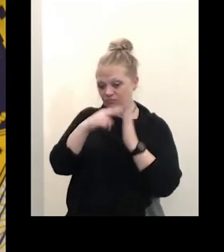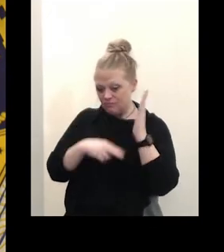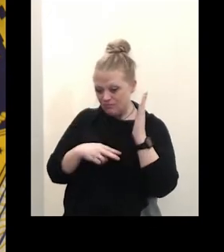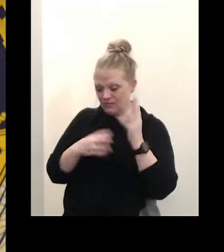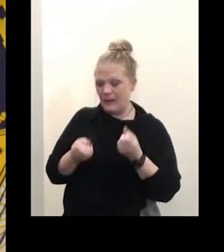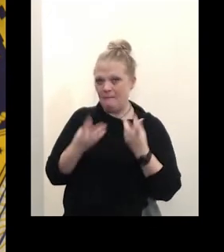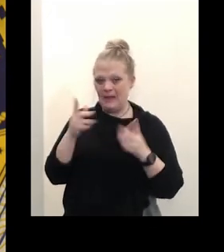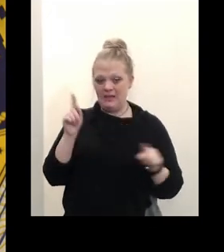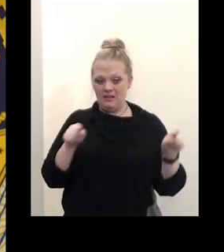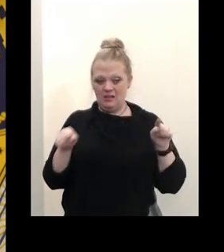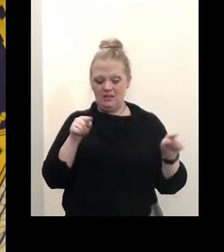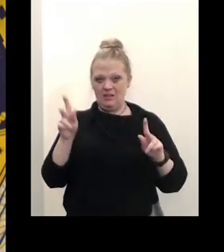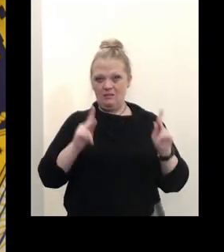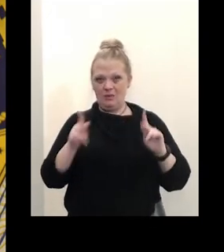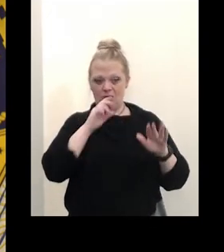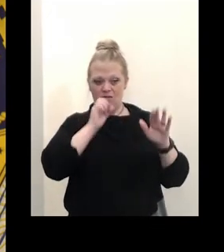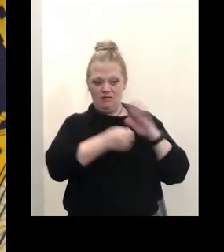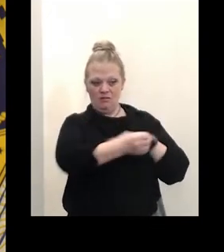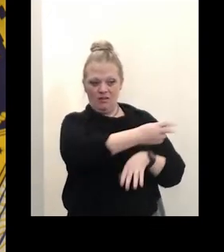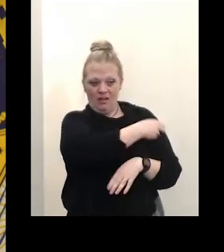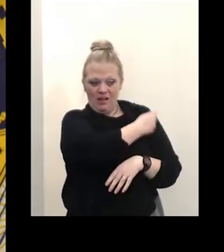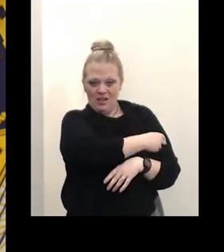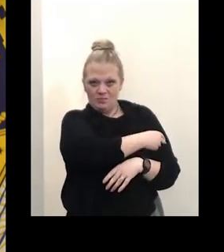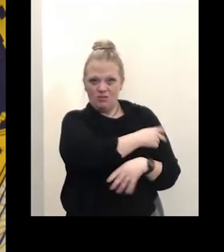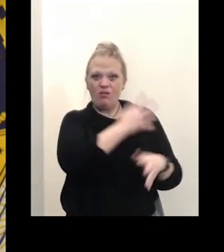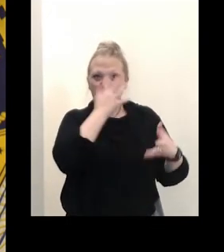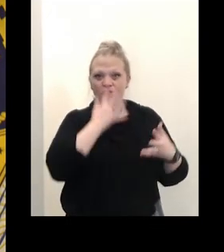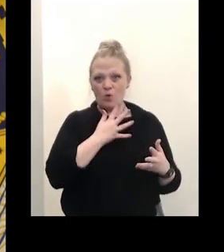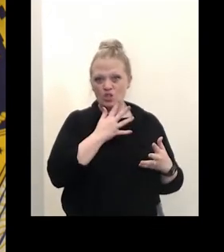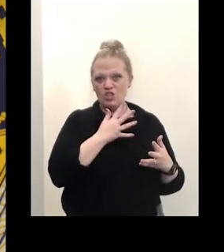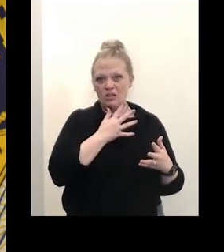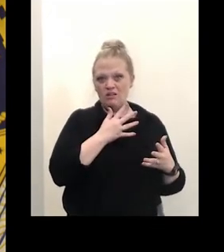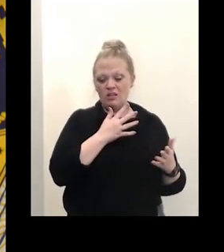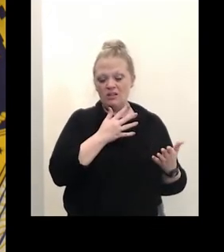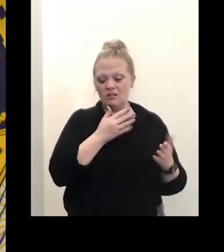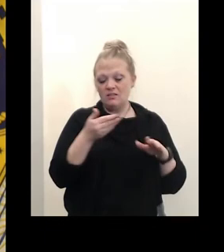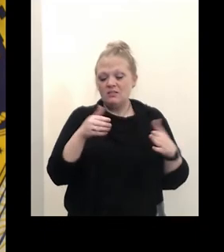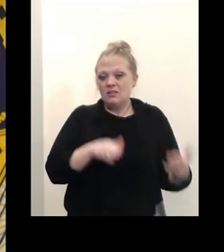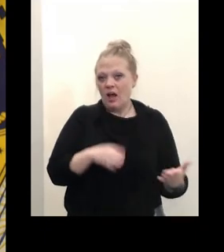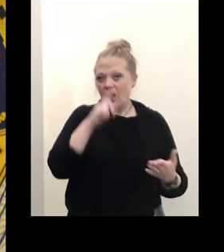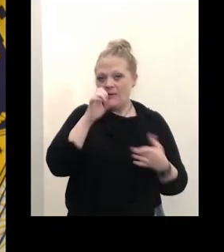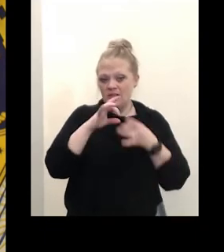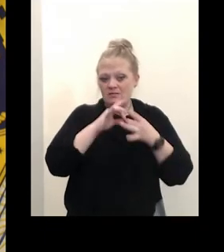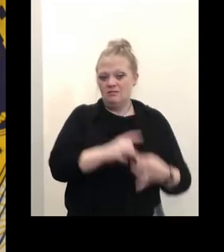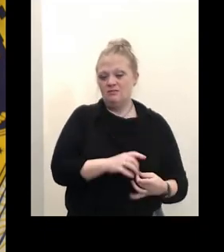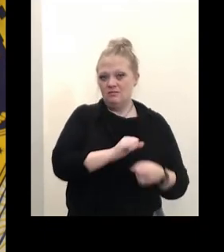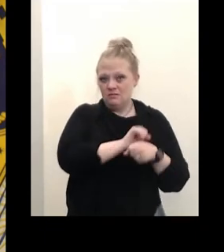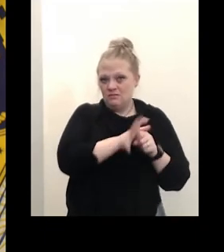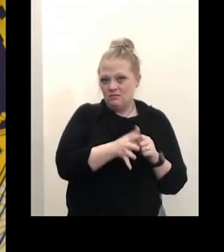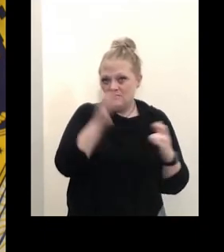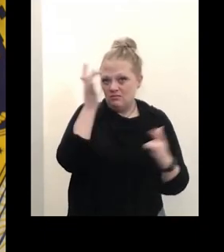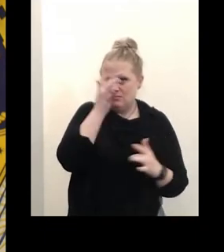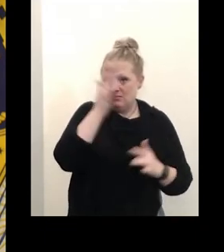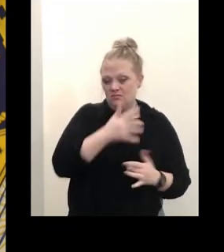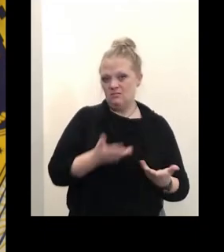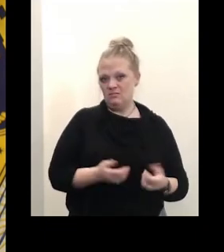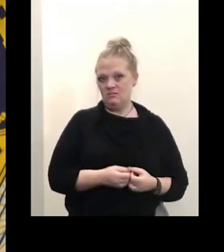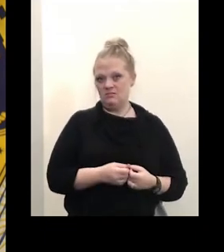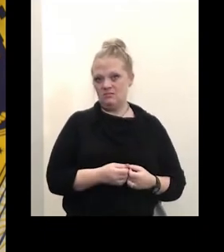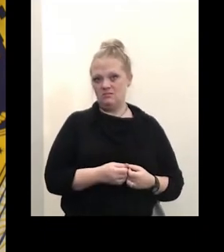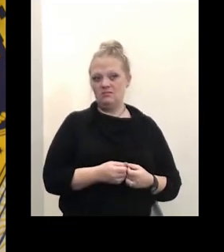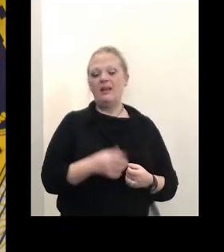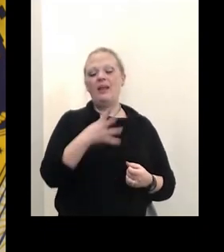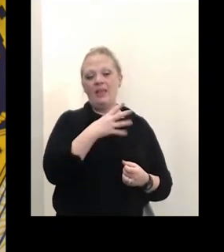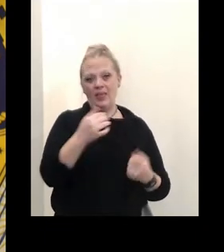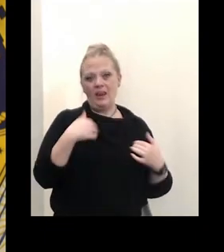up in the hospital and unfortunately end up dying of covet 19 related disease are do have comorbidities and so they